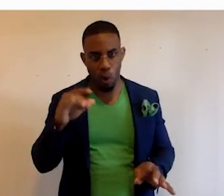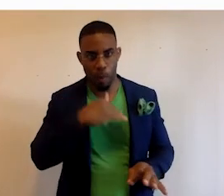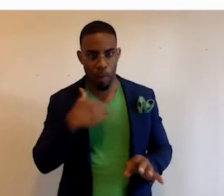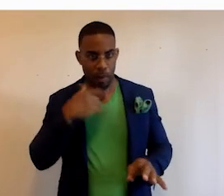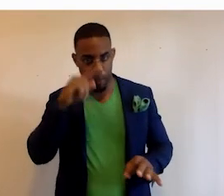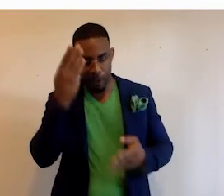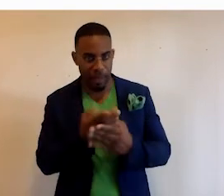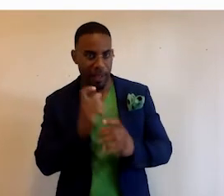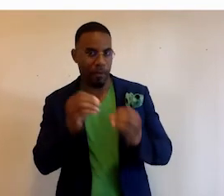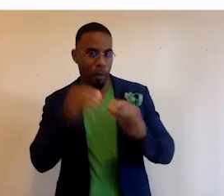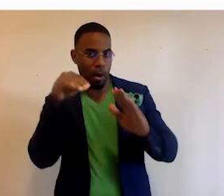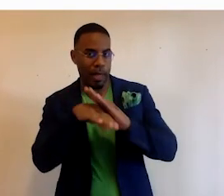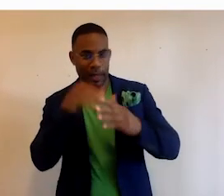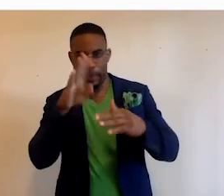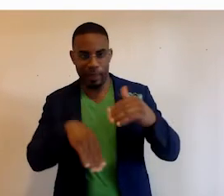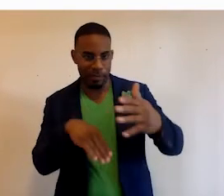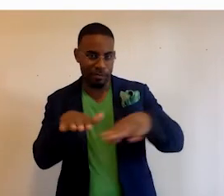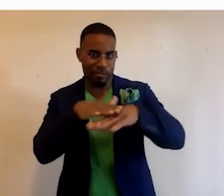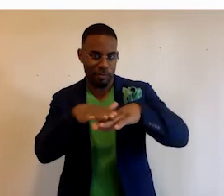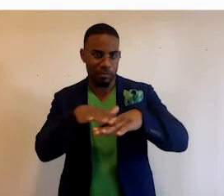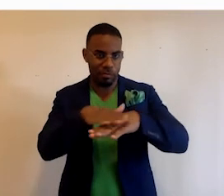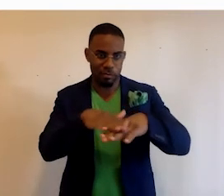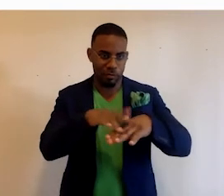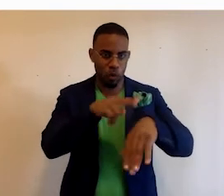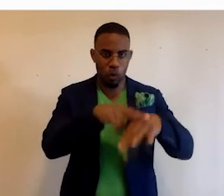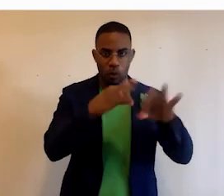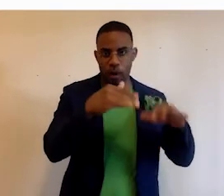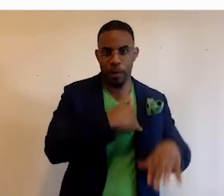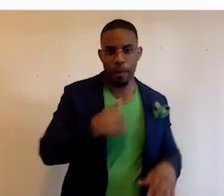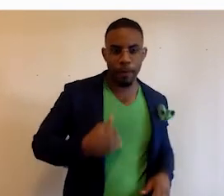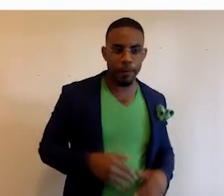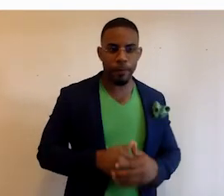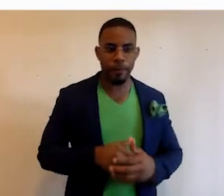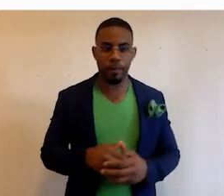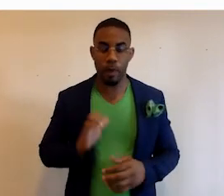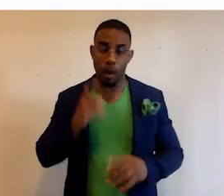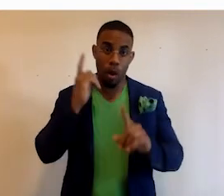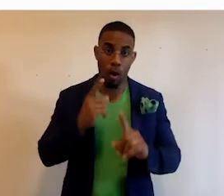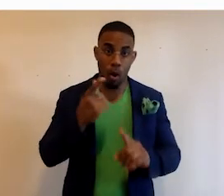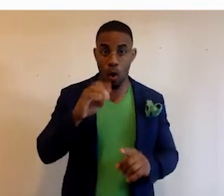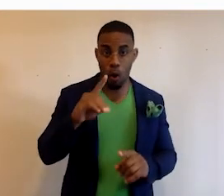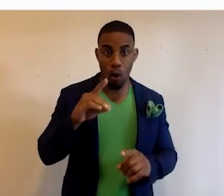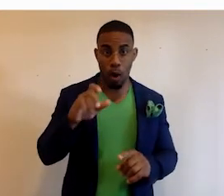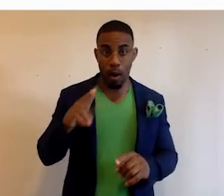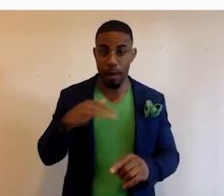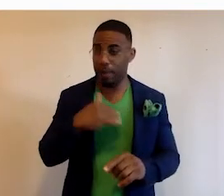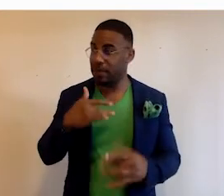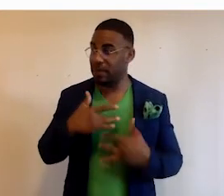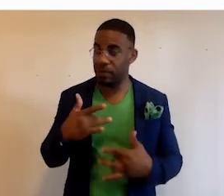Facts which gives you much more access than our normal free membership. Our gold-level membership is usually